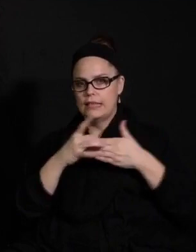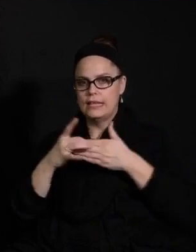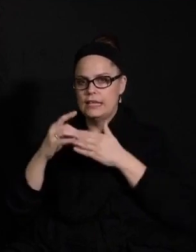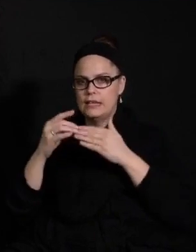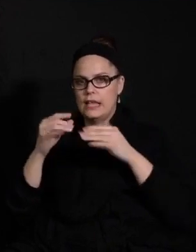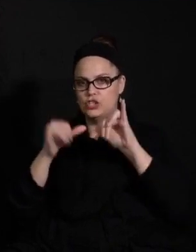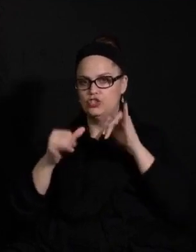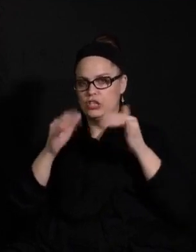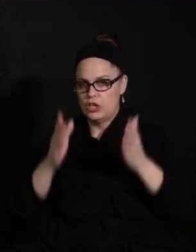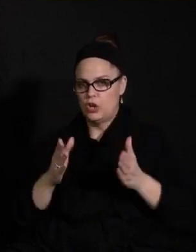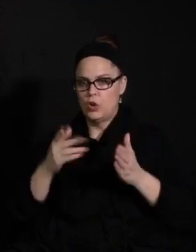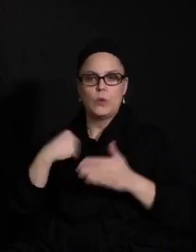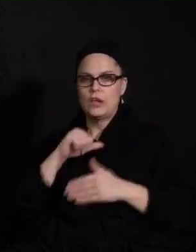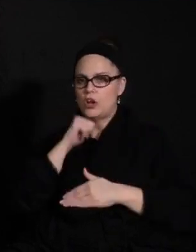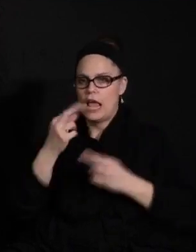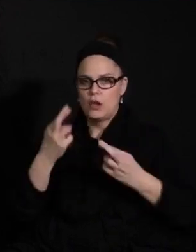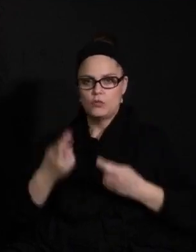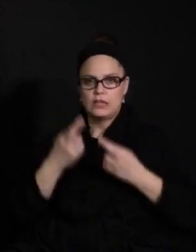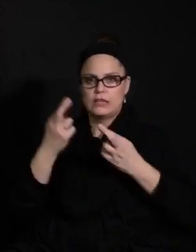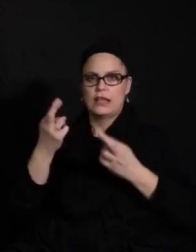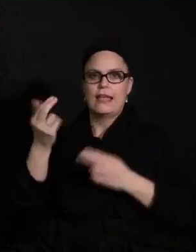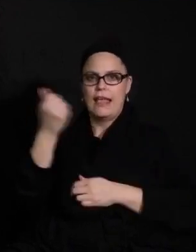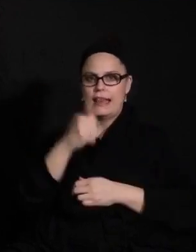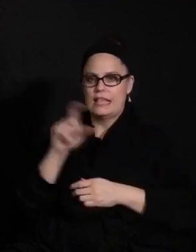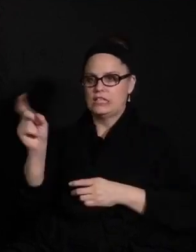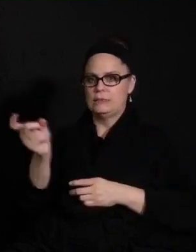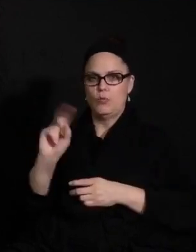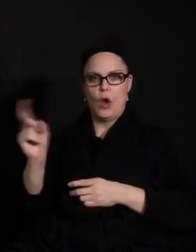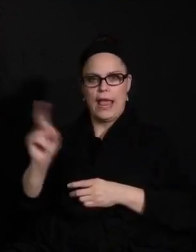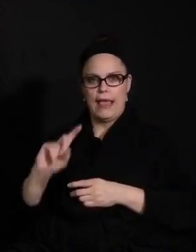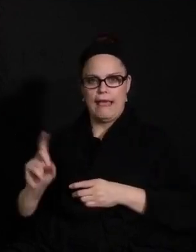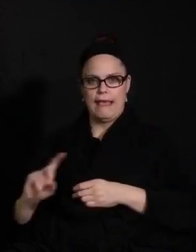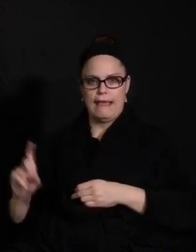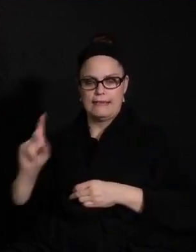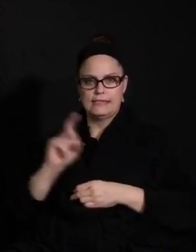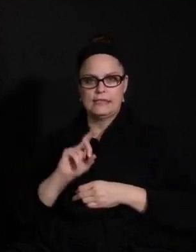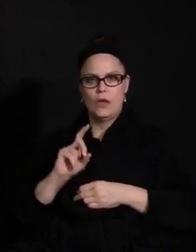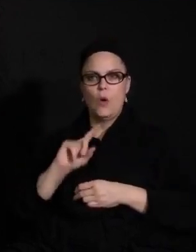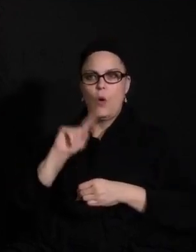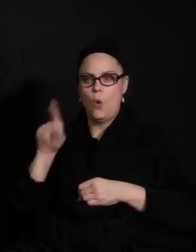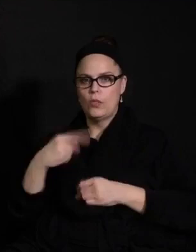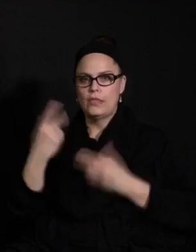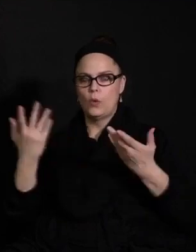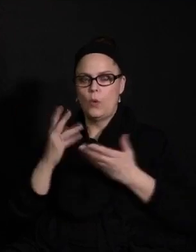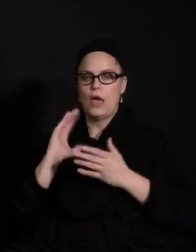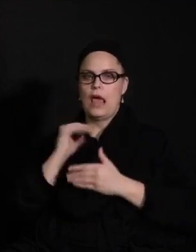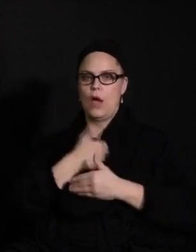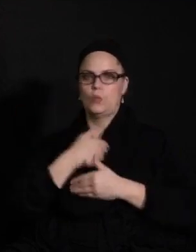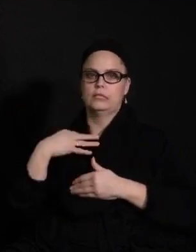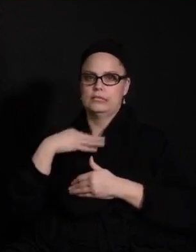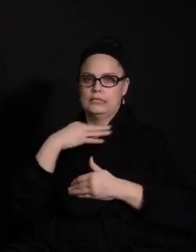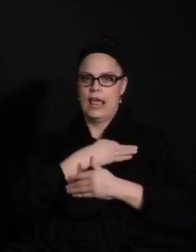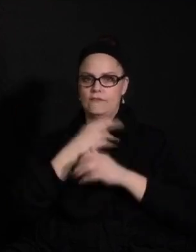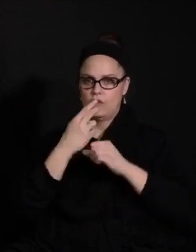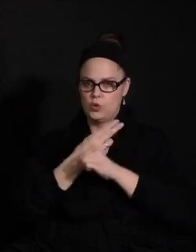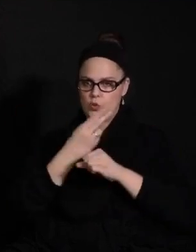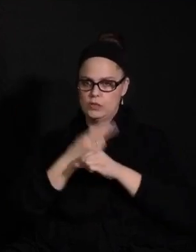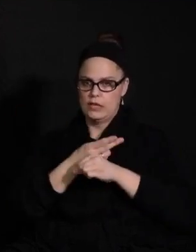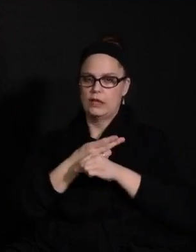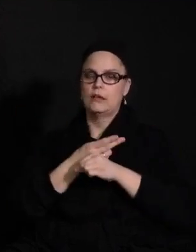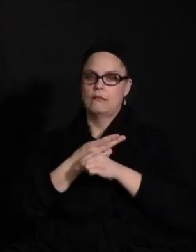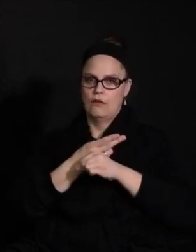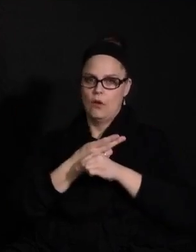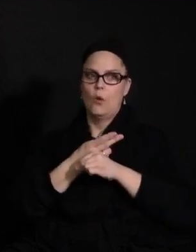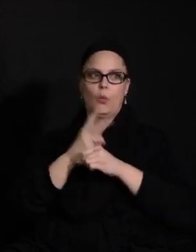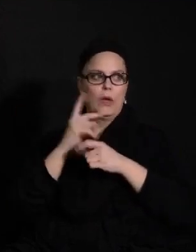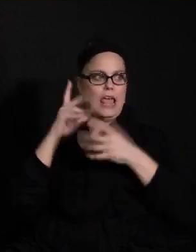recommending nor using any aerosolized sprays or disinfectants, other than what our custodial staff are using after everyone